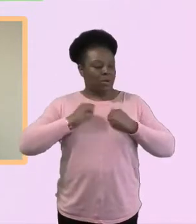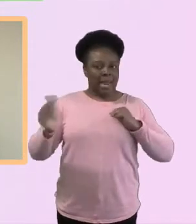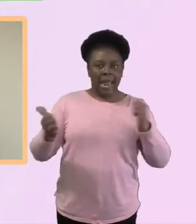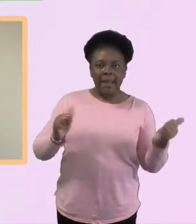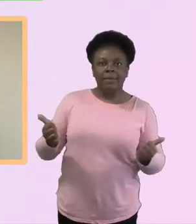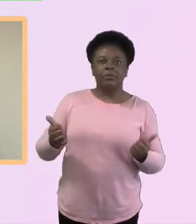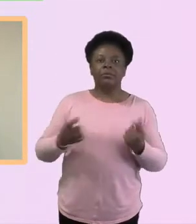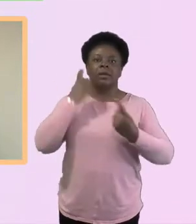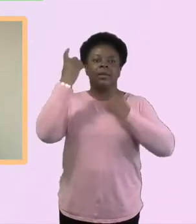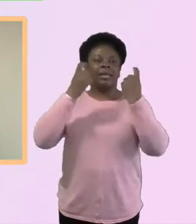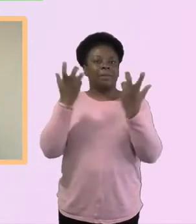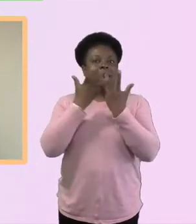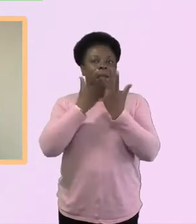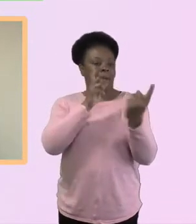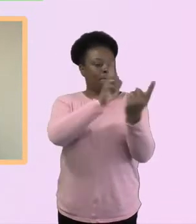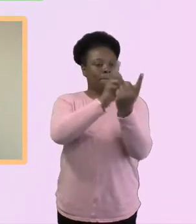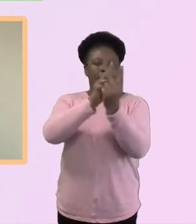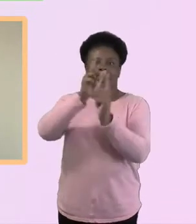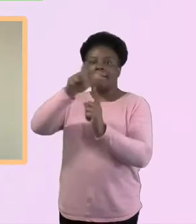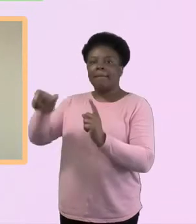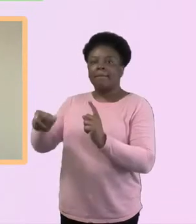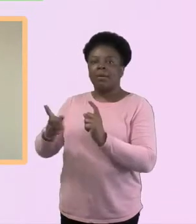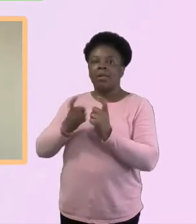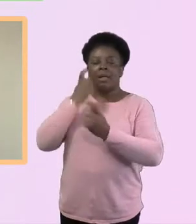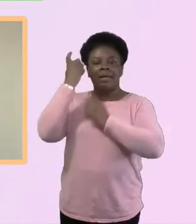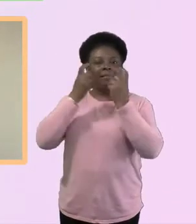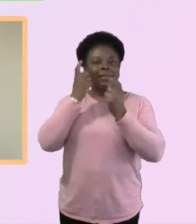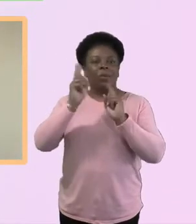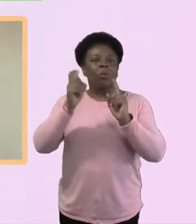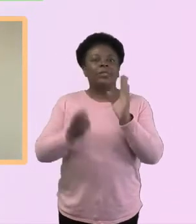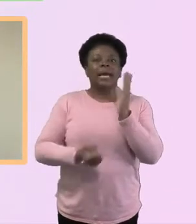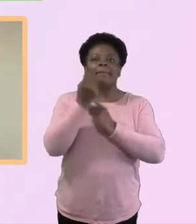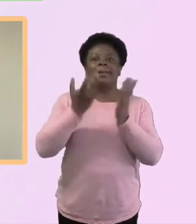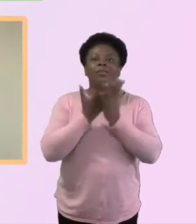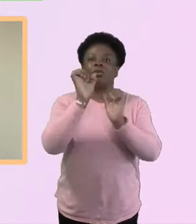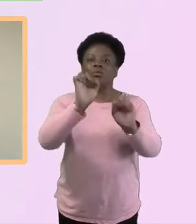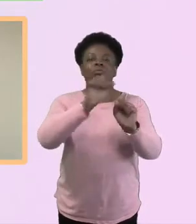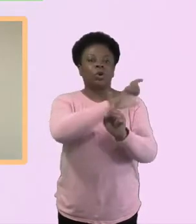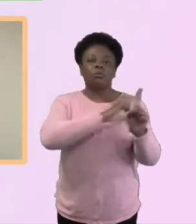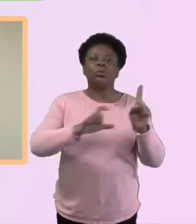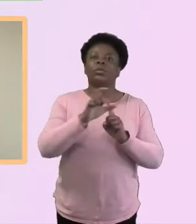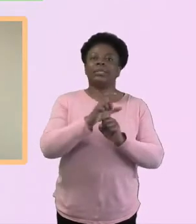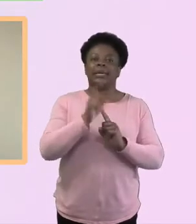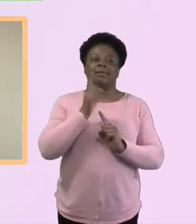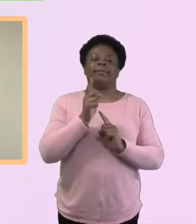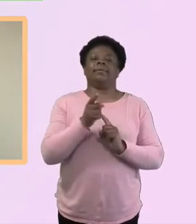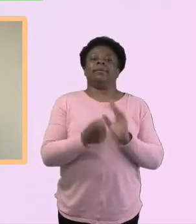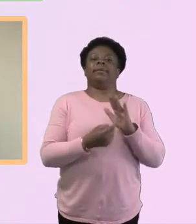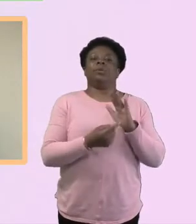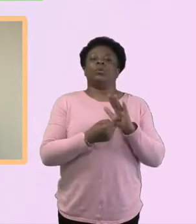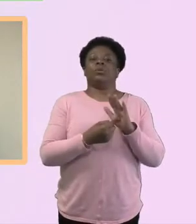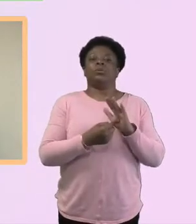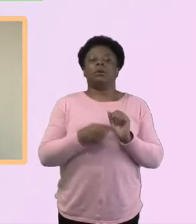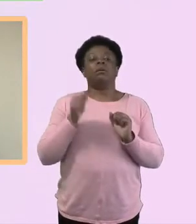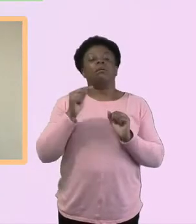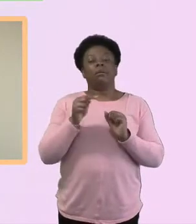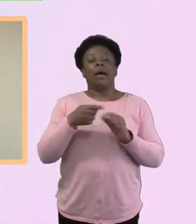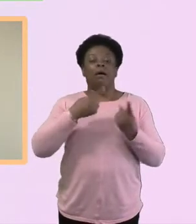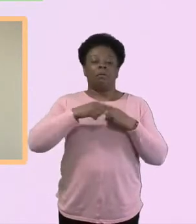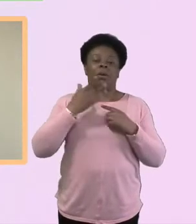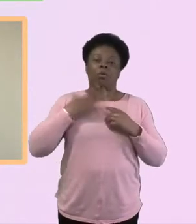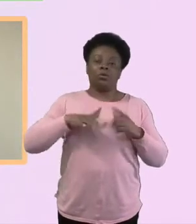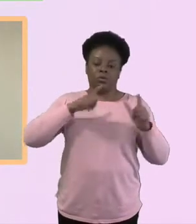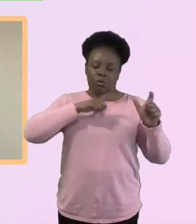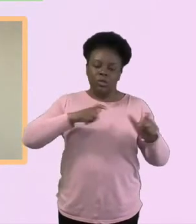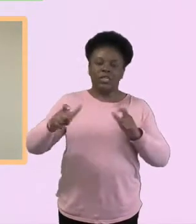about going out. It's about seeing what's happening in the community. And actually there's a pattern we're going to continue. Um, at the moment